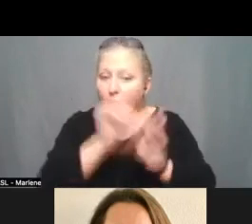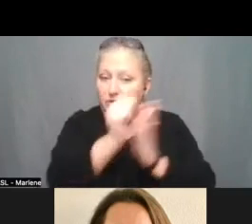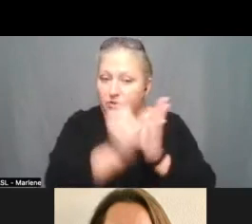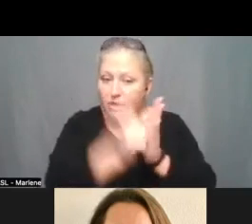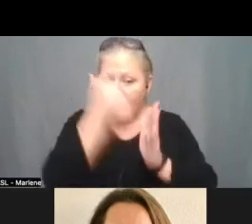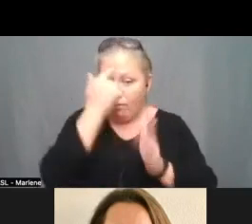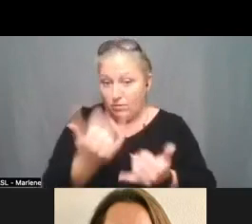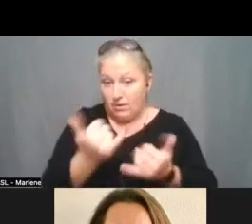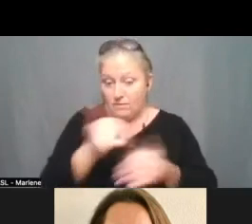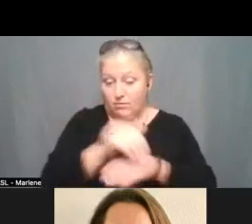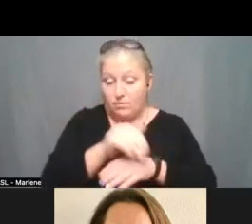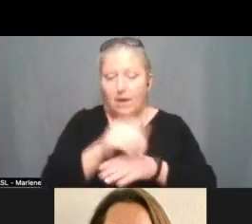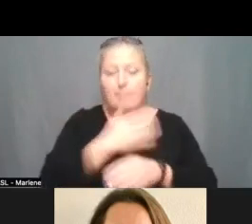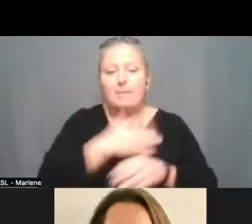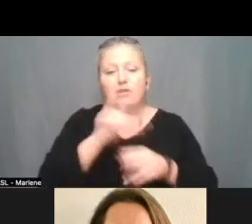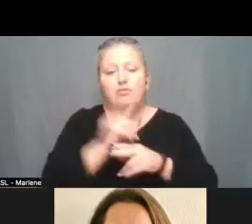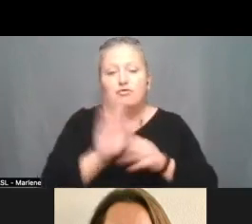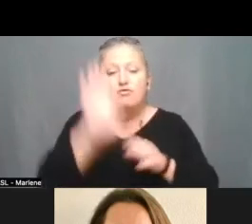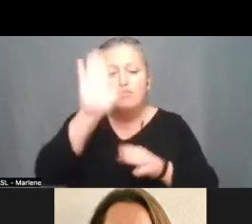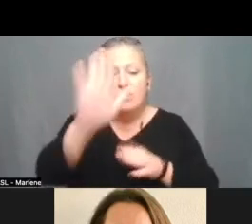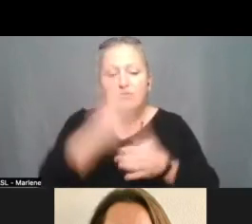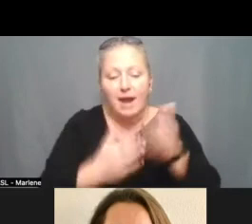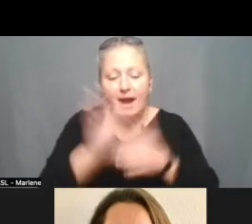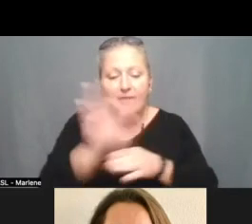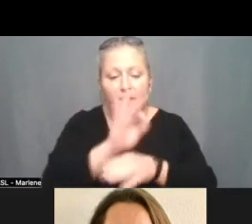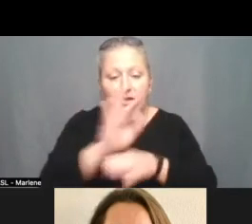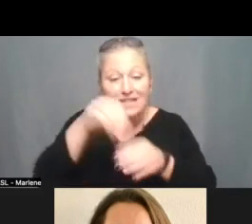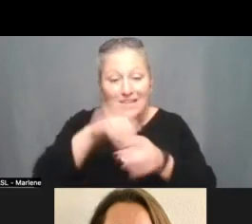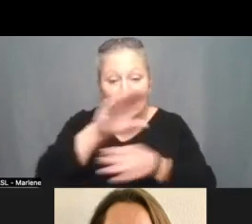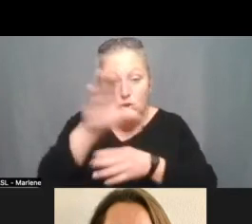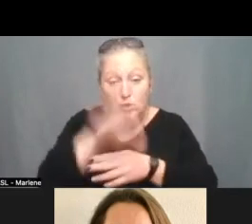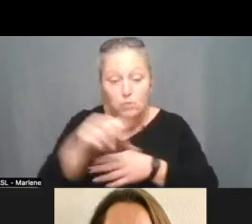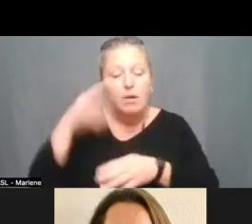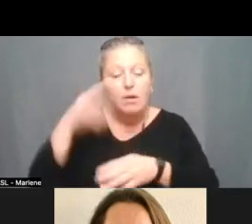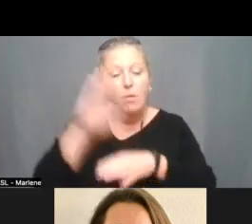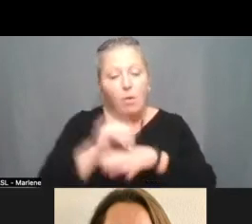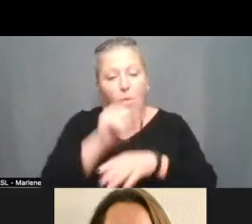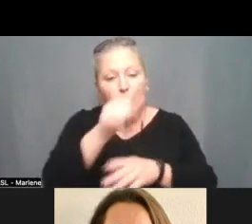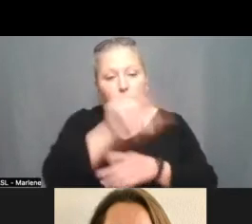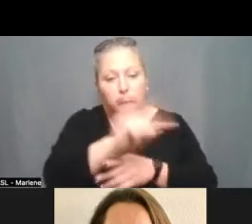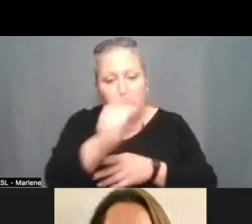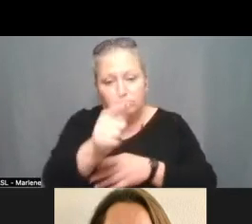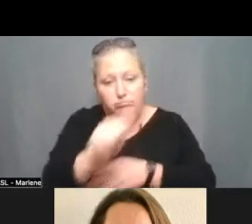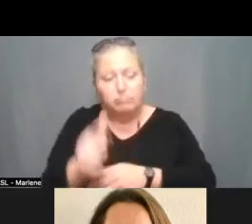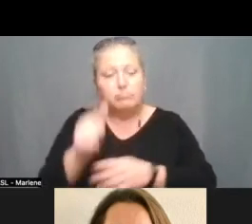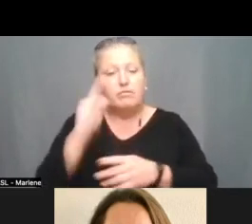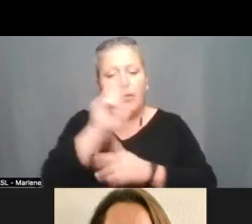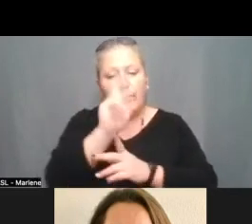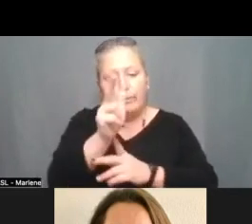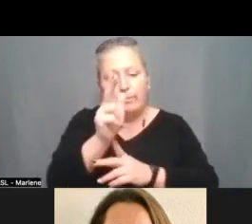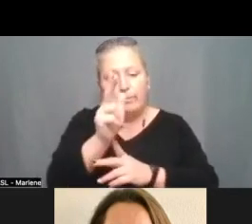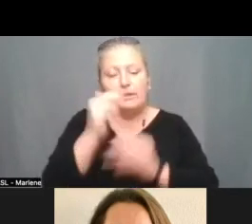evening, please use the raise your hand functionality within Zoom and I'll call on you one at a time to give you your three minutes to the Board.